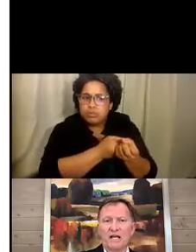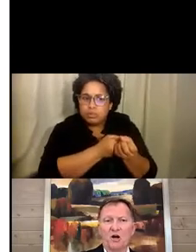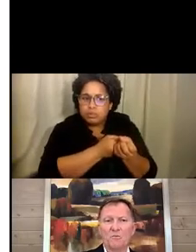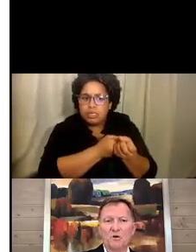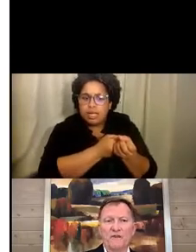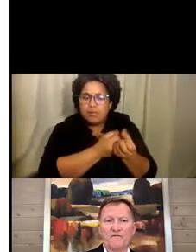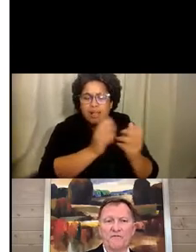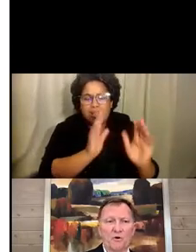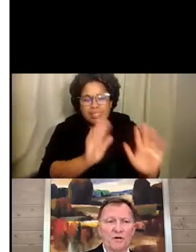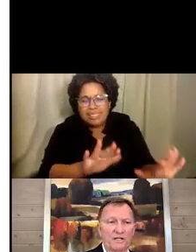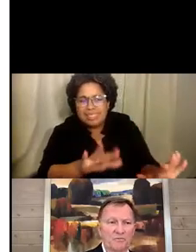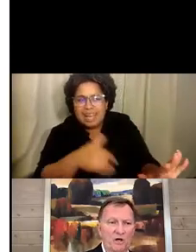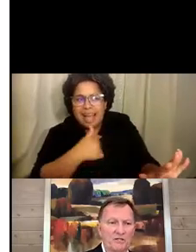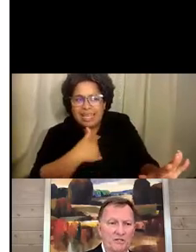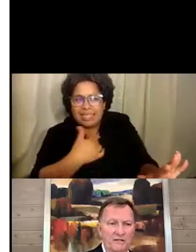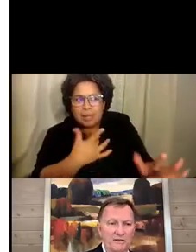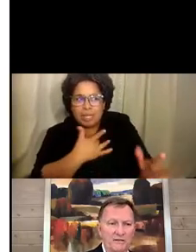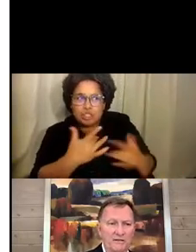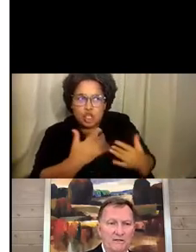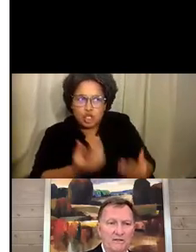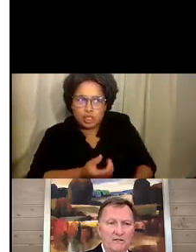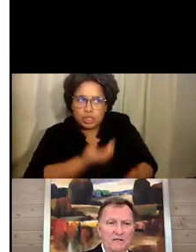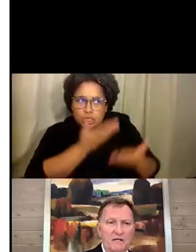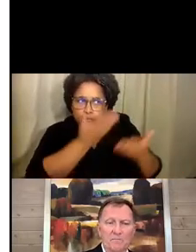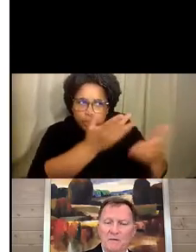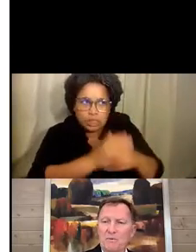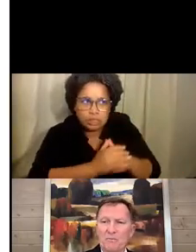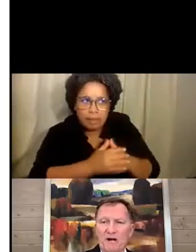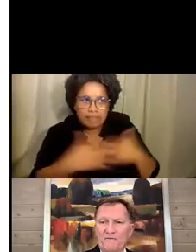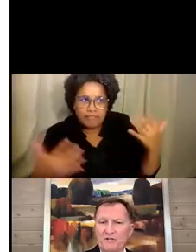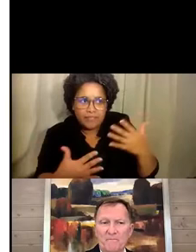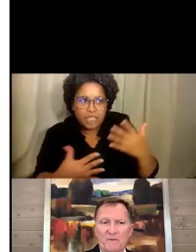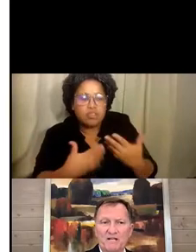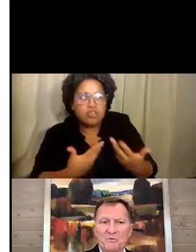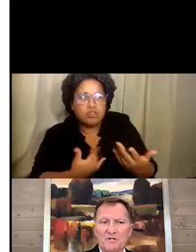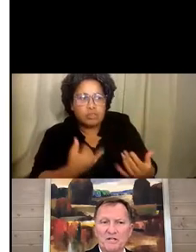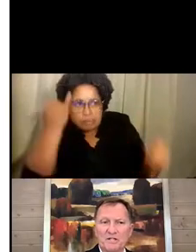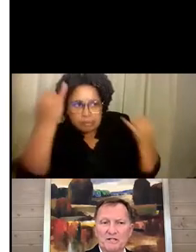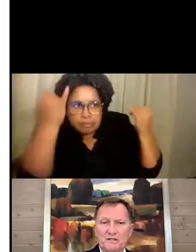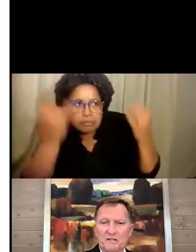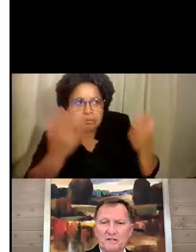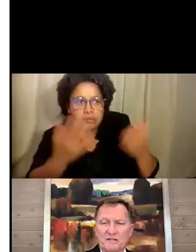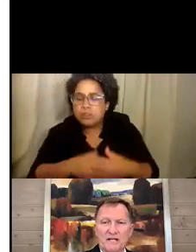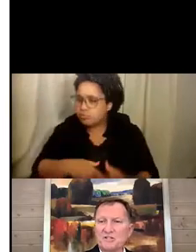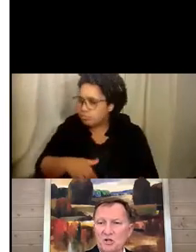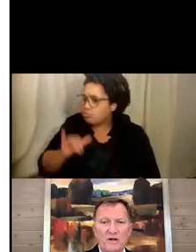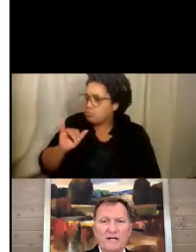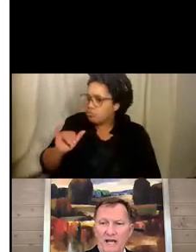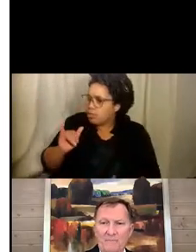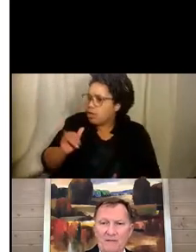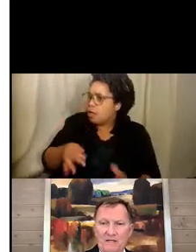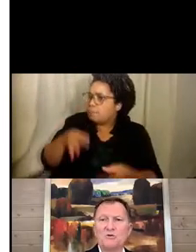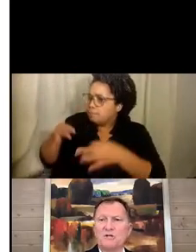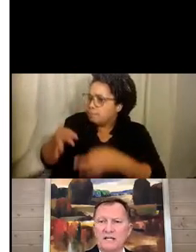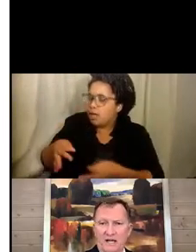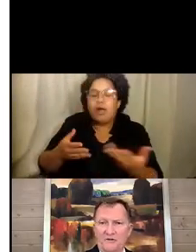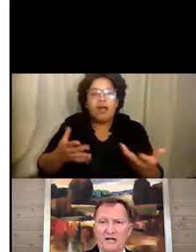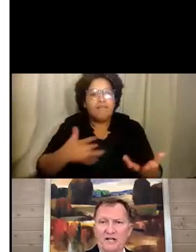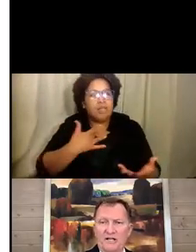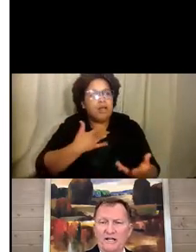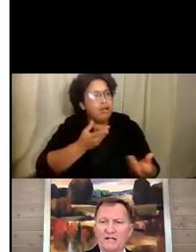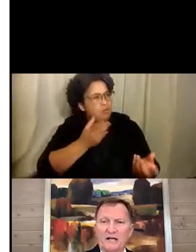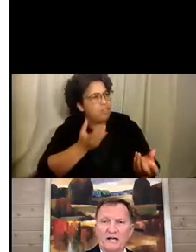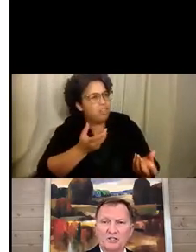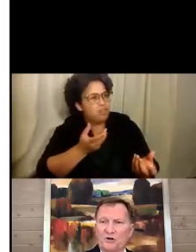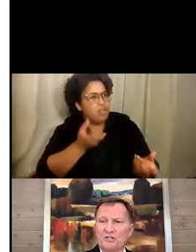and help move them forward in the project. Be prepared for setbacks and resistance. It's going to happen. You can count